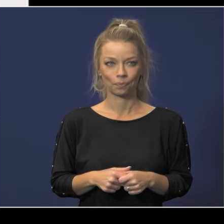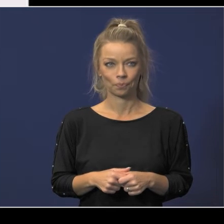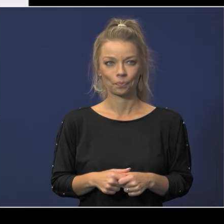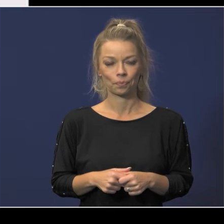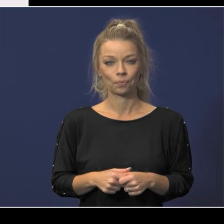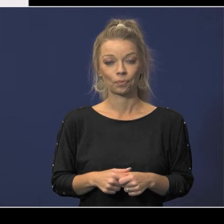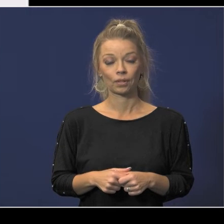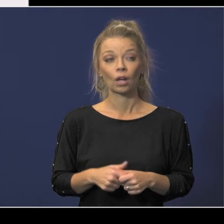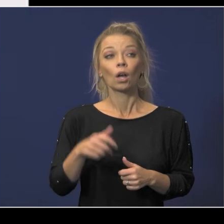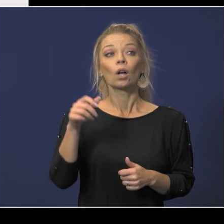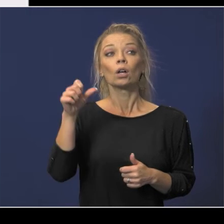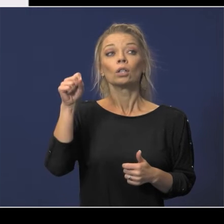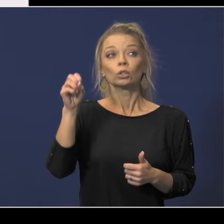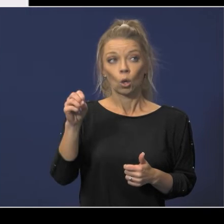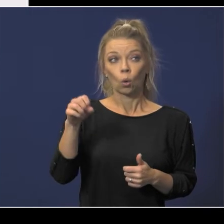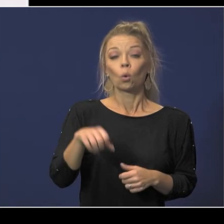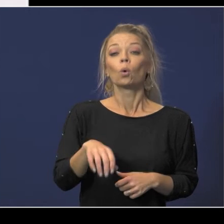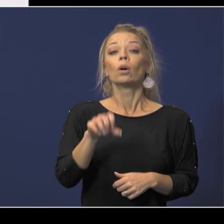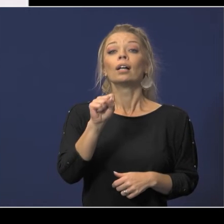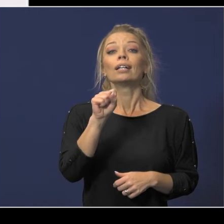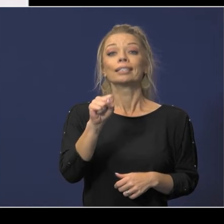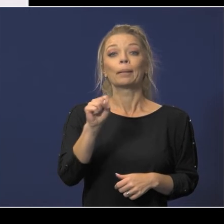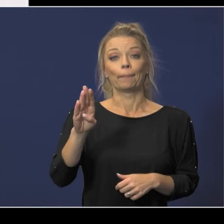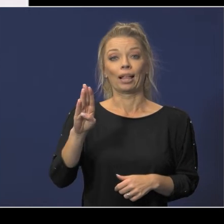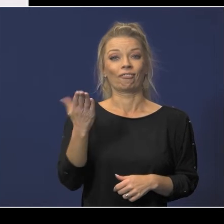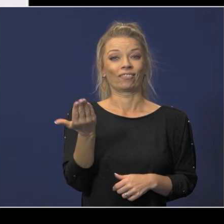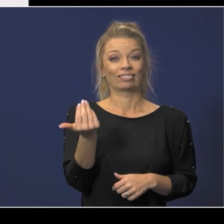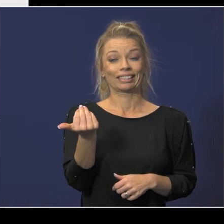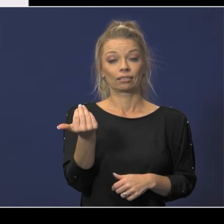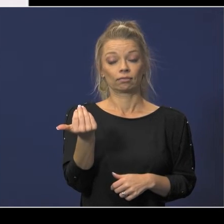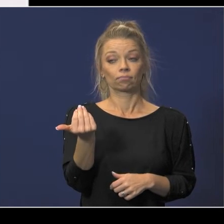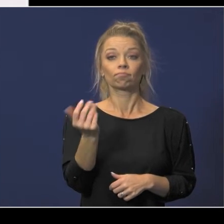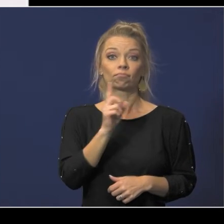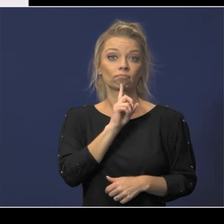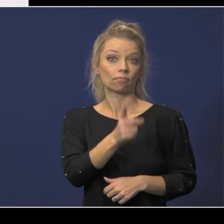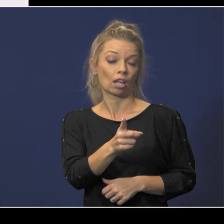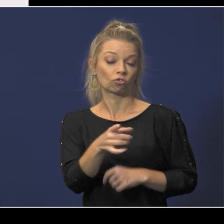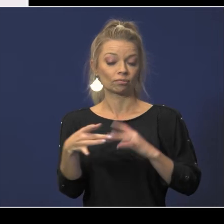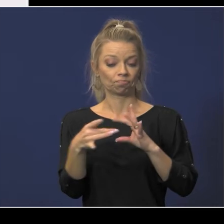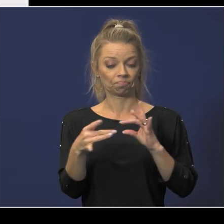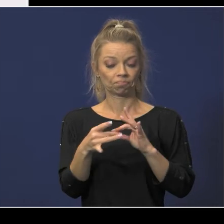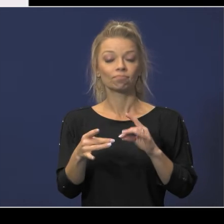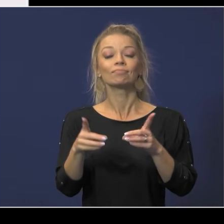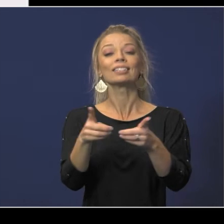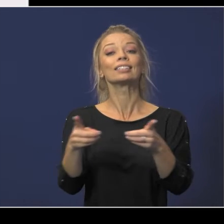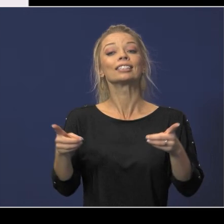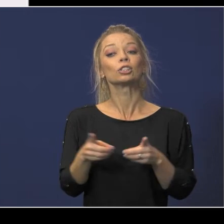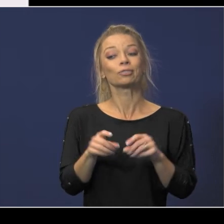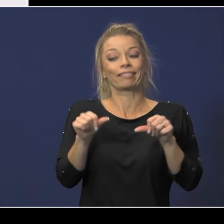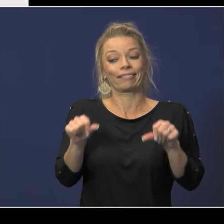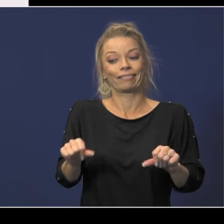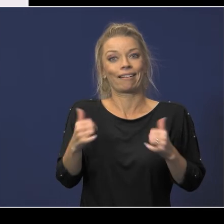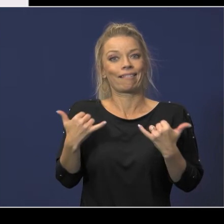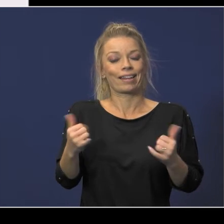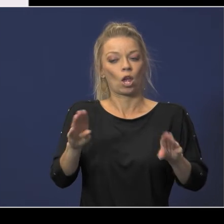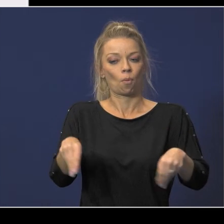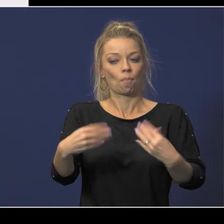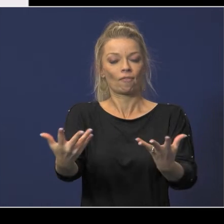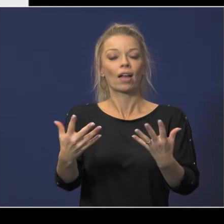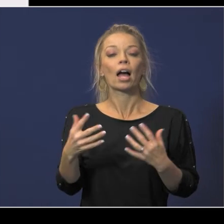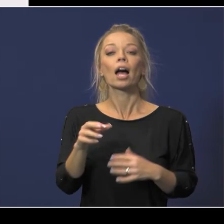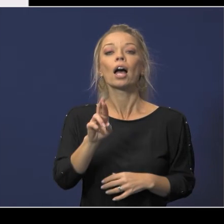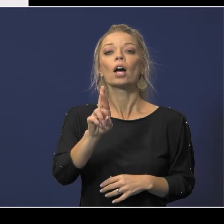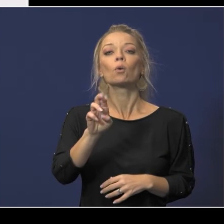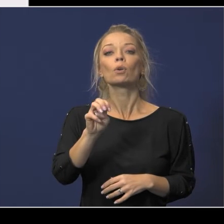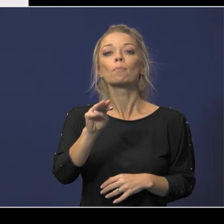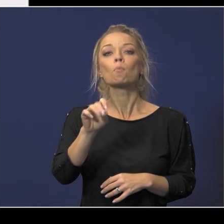yes so senate bill 15 actually says that districts may now provide remote or